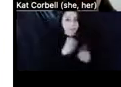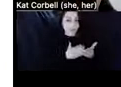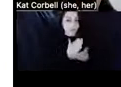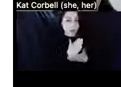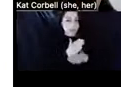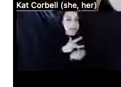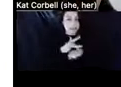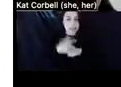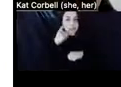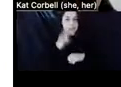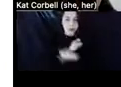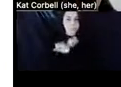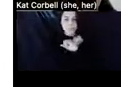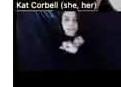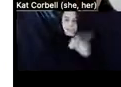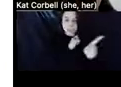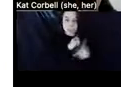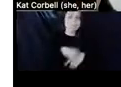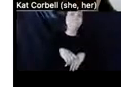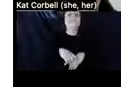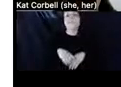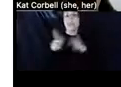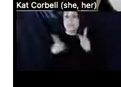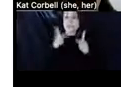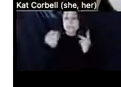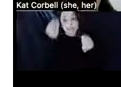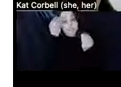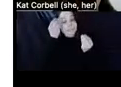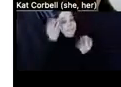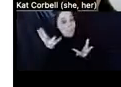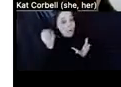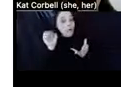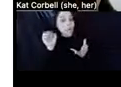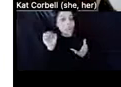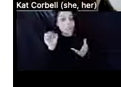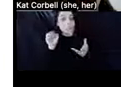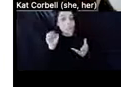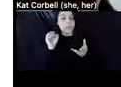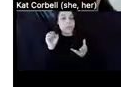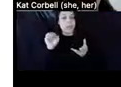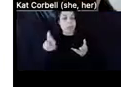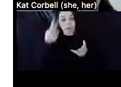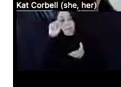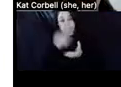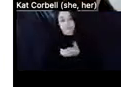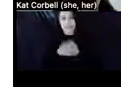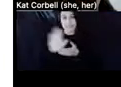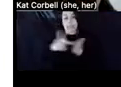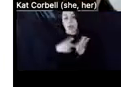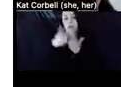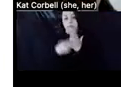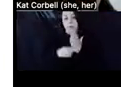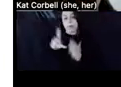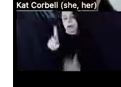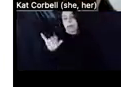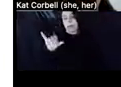protections. Uh, tenants are informed or believe that program discharge equals eviction. Tenants are told they